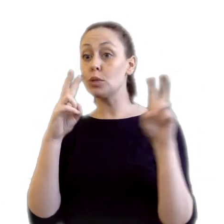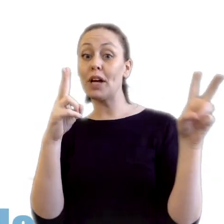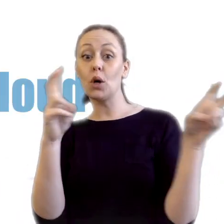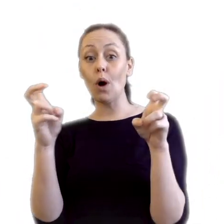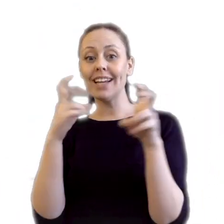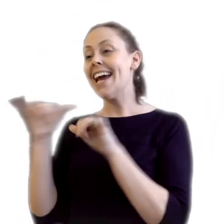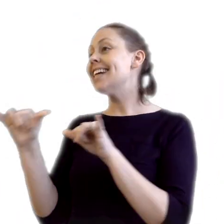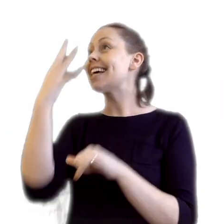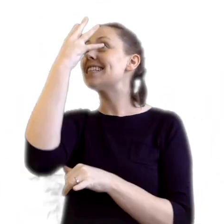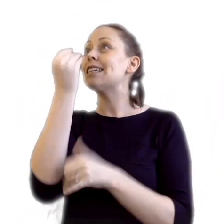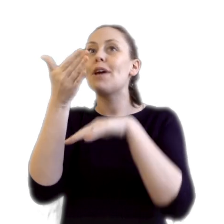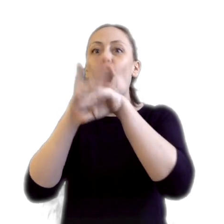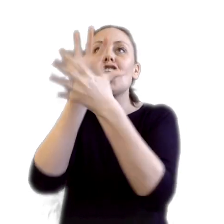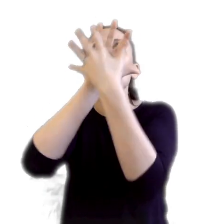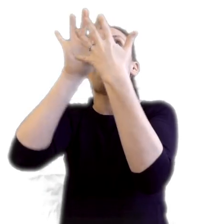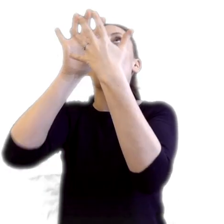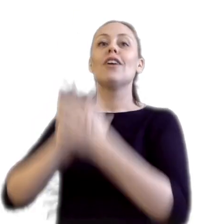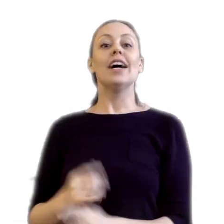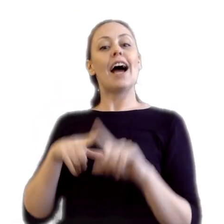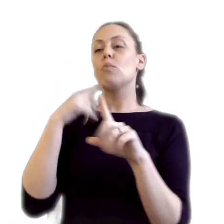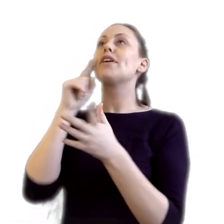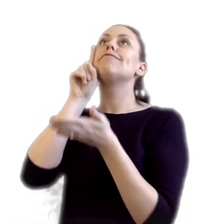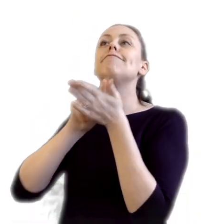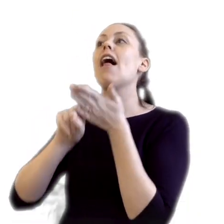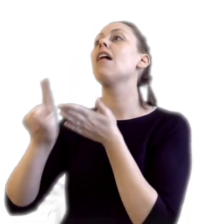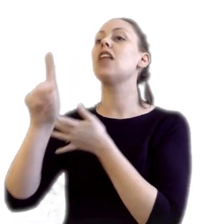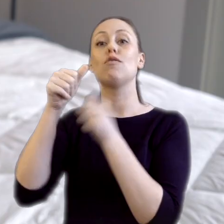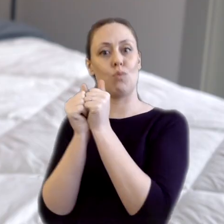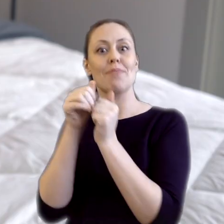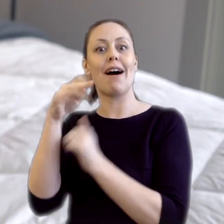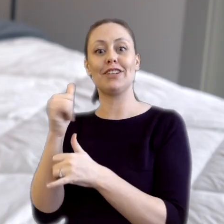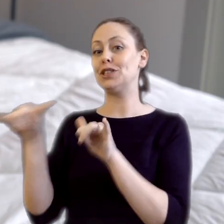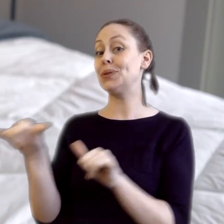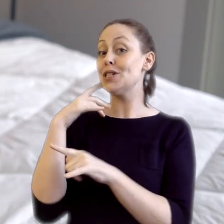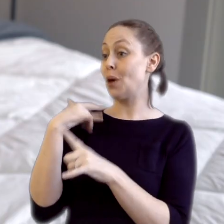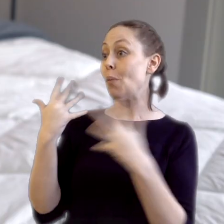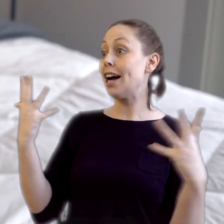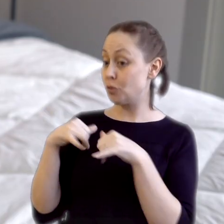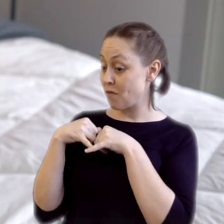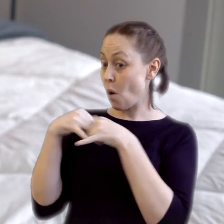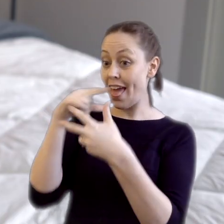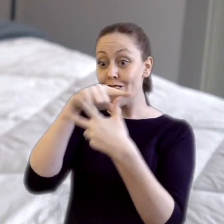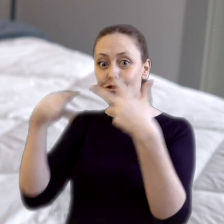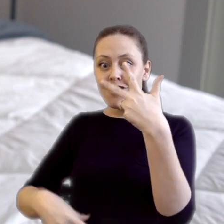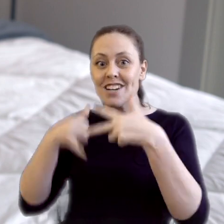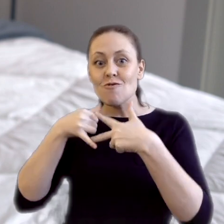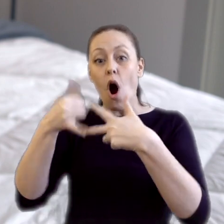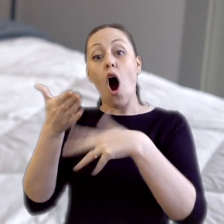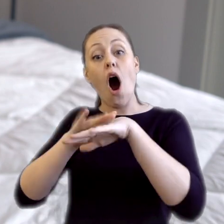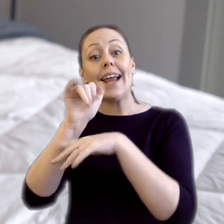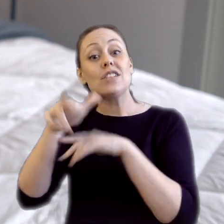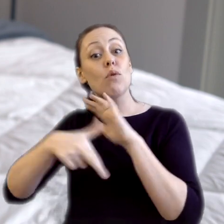as it's like sleeping on a cloud. And we fell in love with puffy too. So much so that we've awarded it three awards on